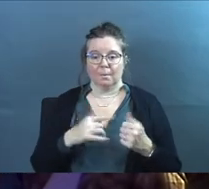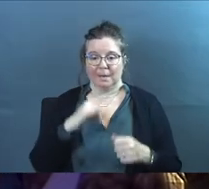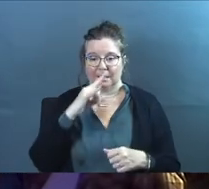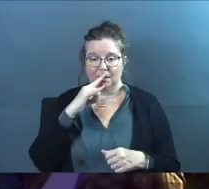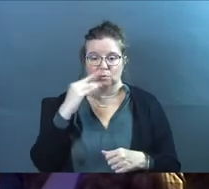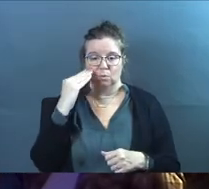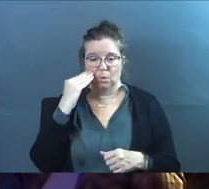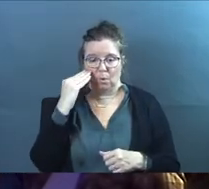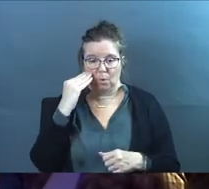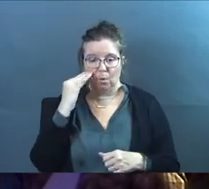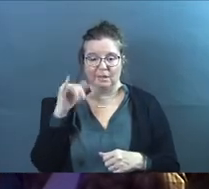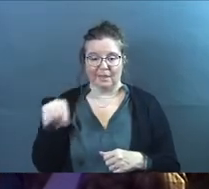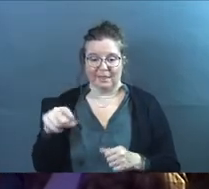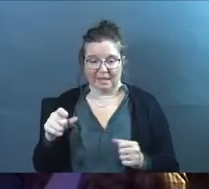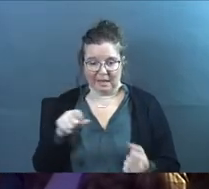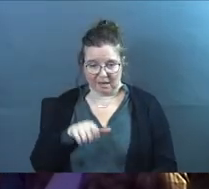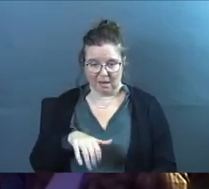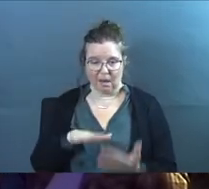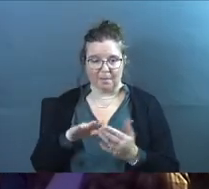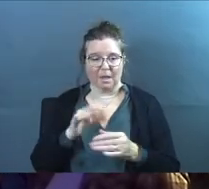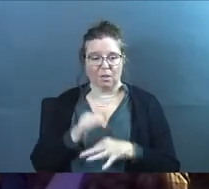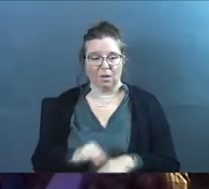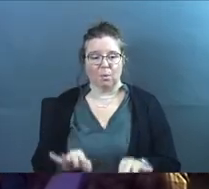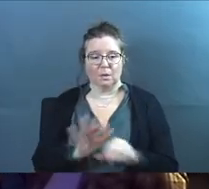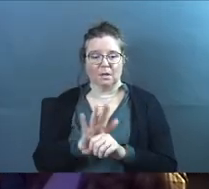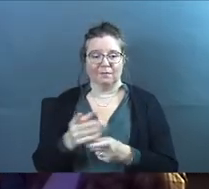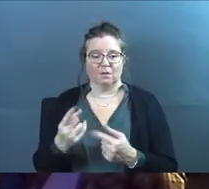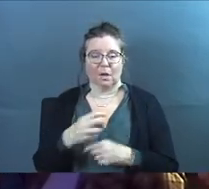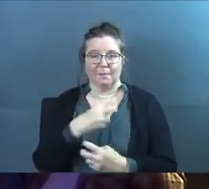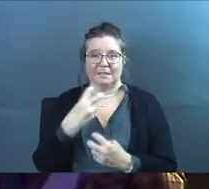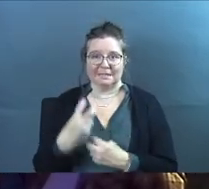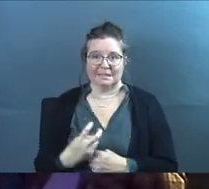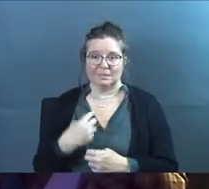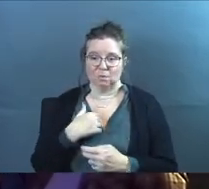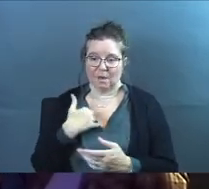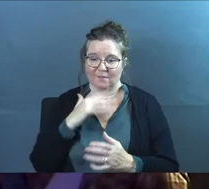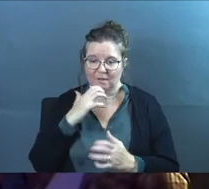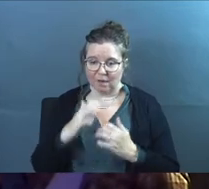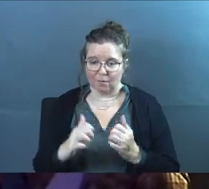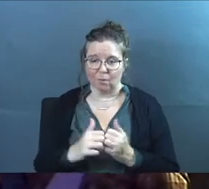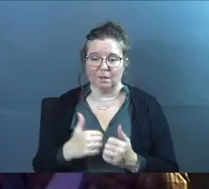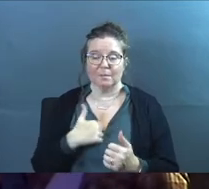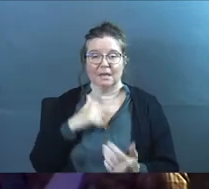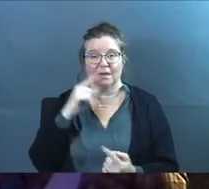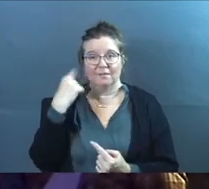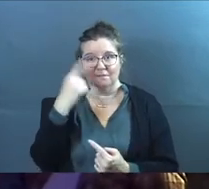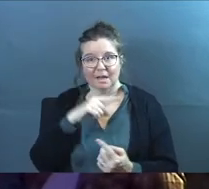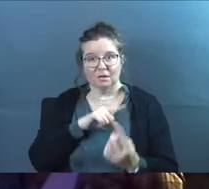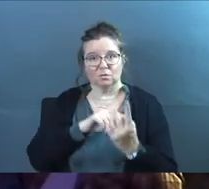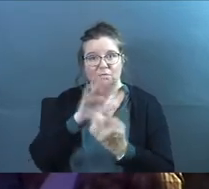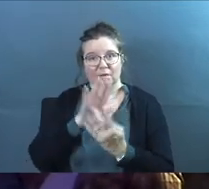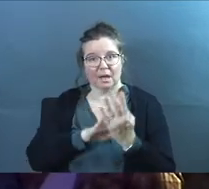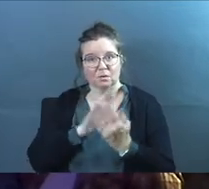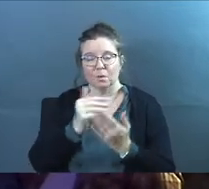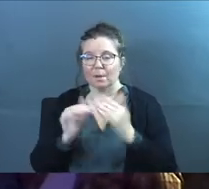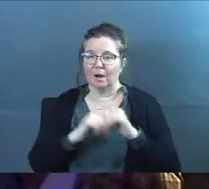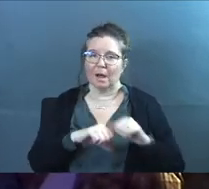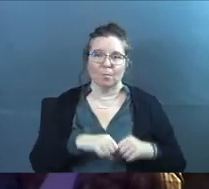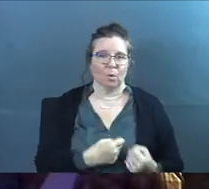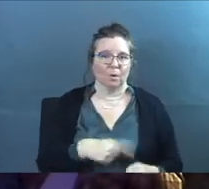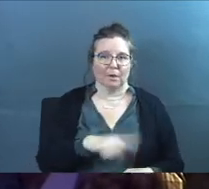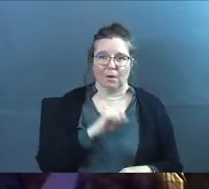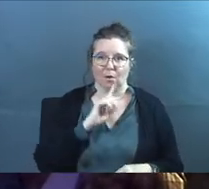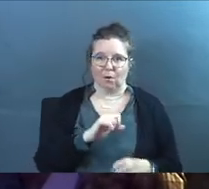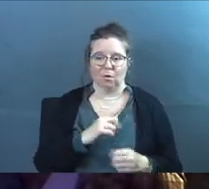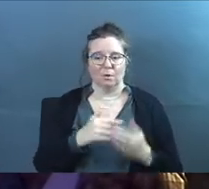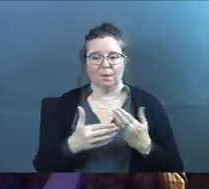my kids to know that they can come, that they are worthy enough to come and sit at my feet to have conversation with me face to face, no matter how broken they are,